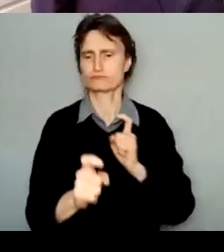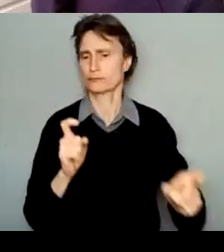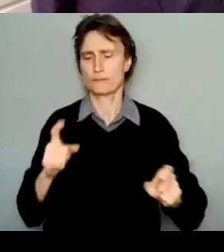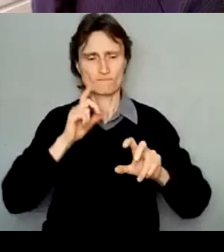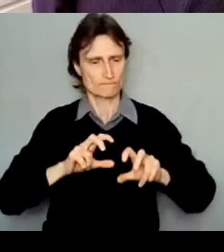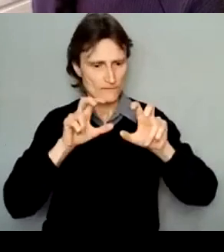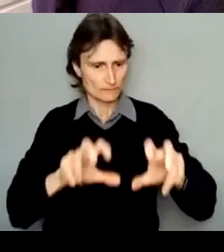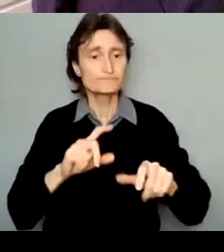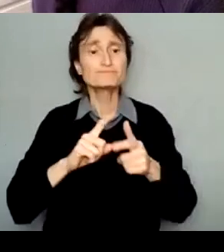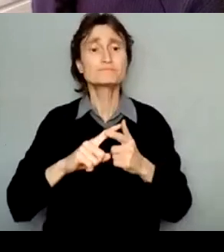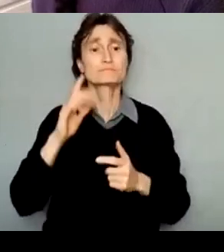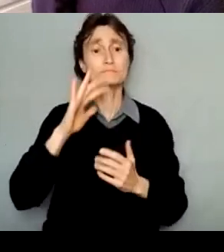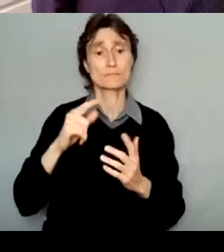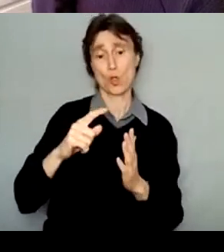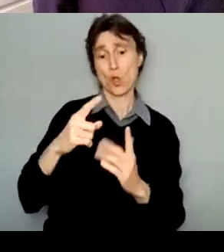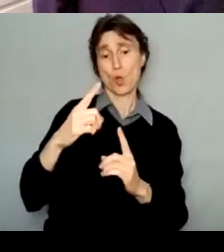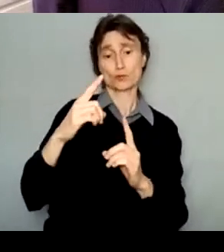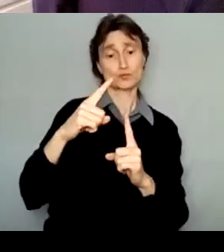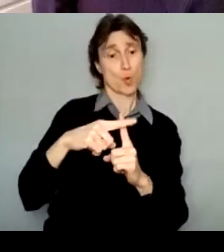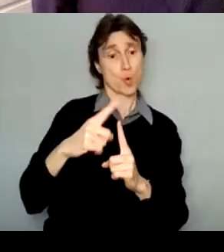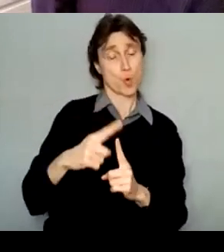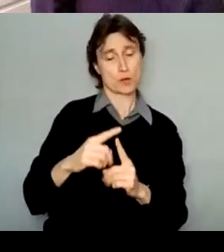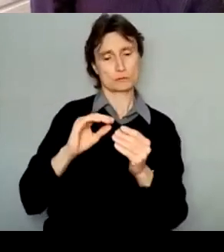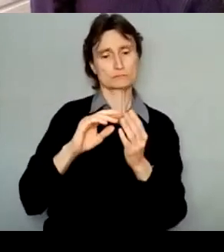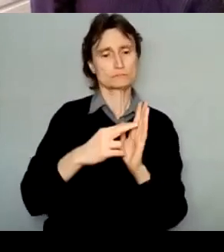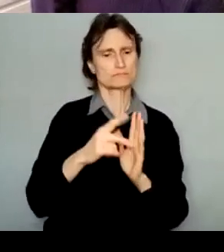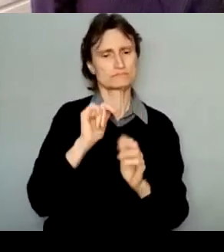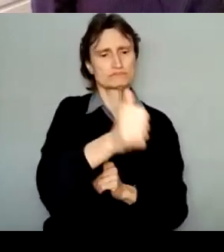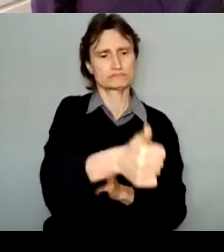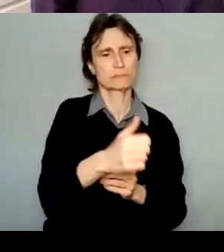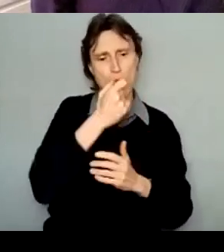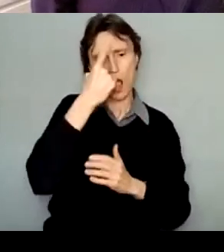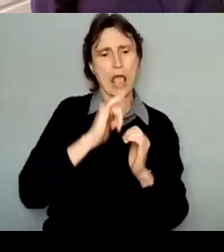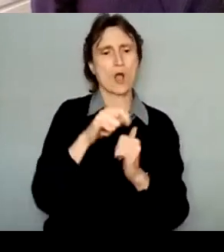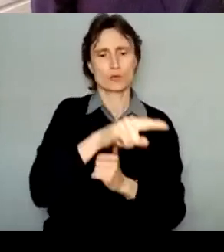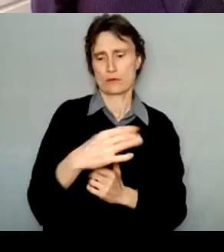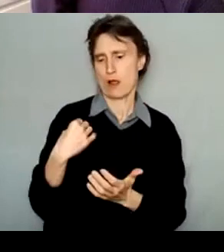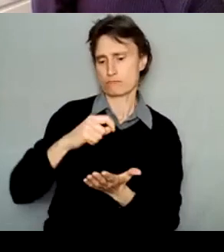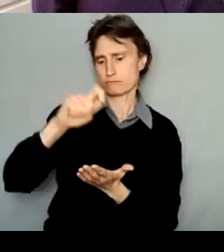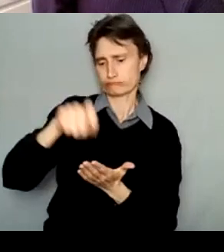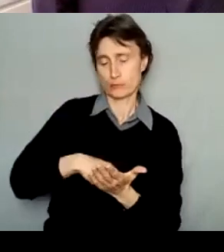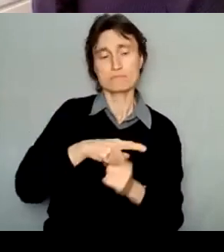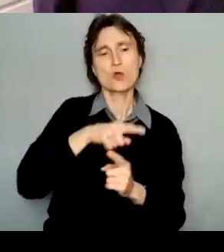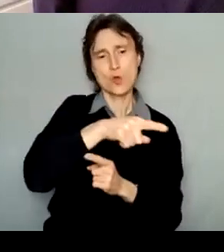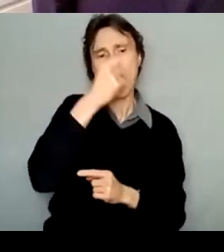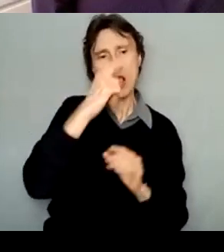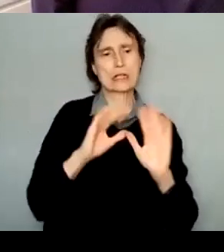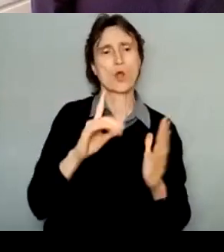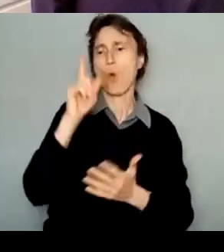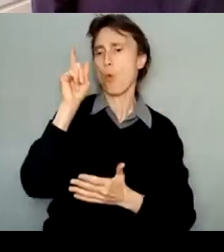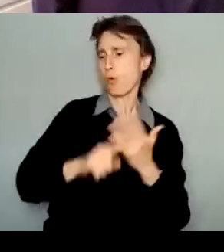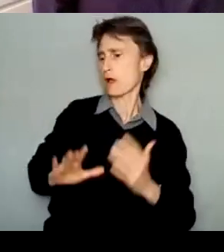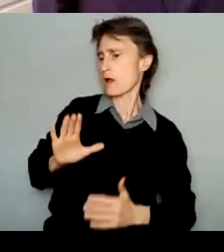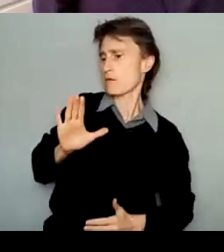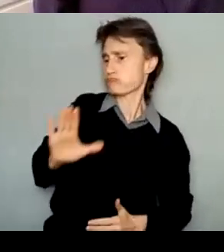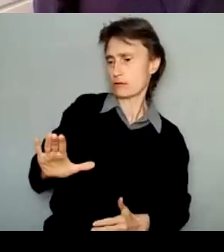approach intends to help you navigate how to approach your application as well as how assessors are going to navigate personal bias